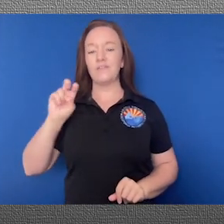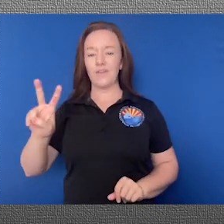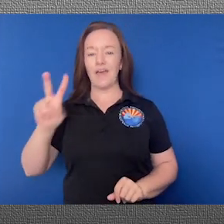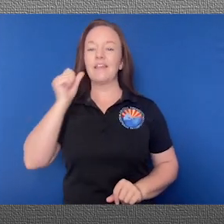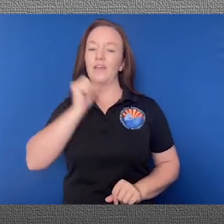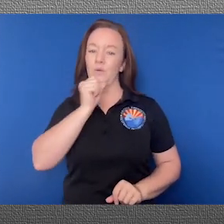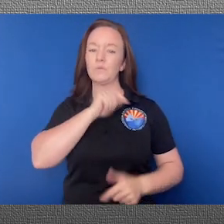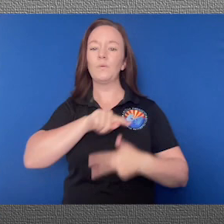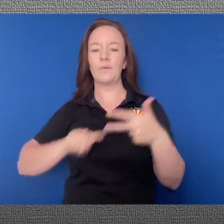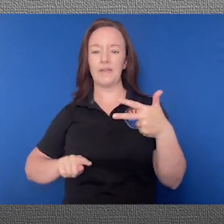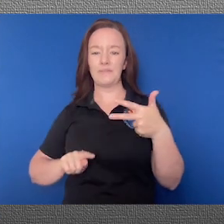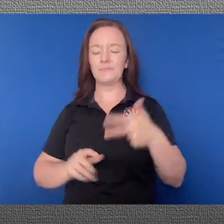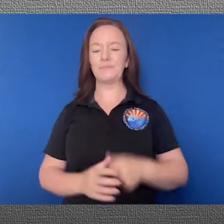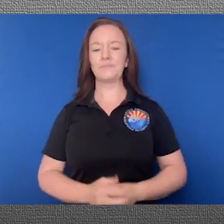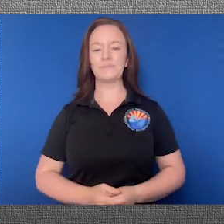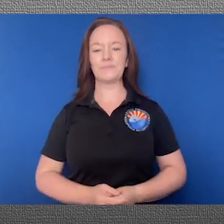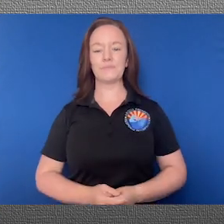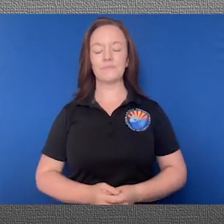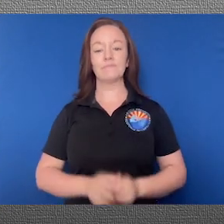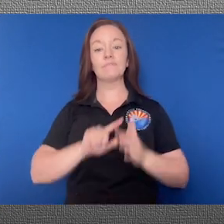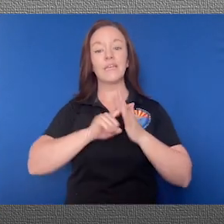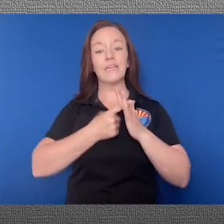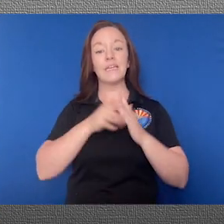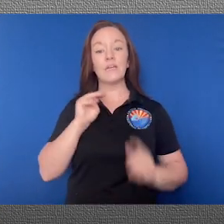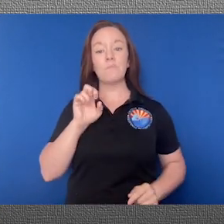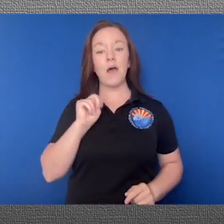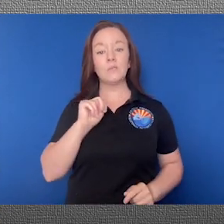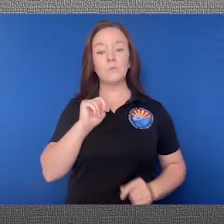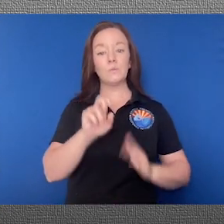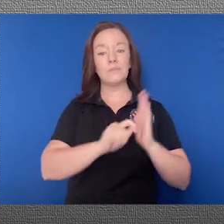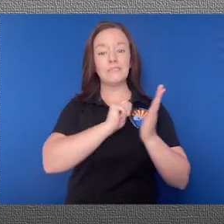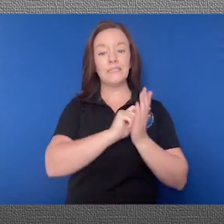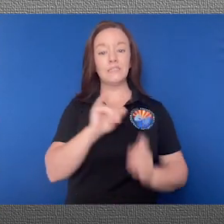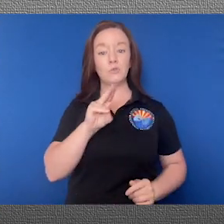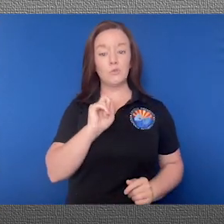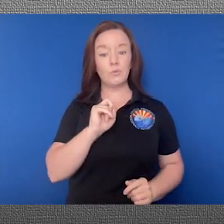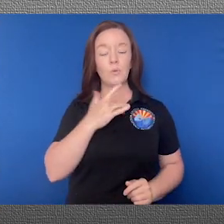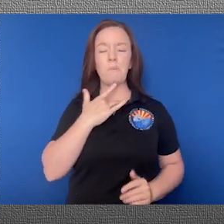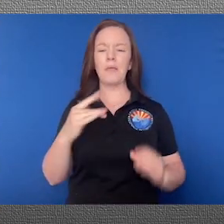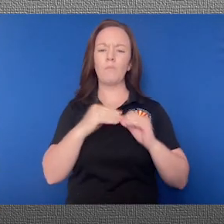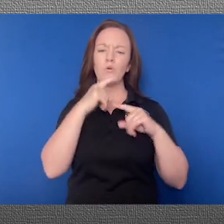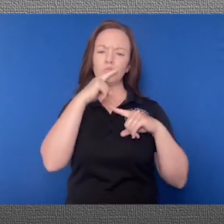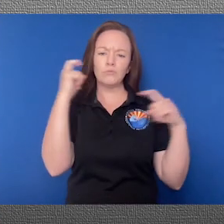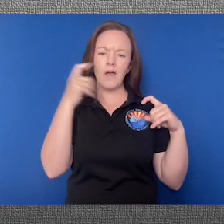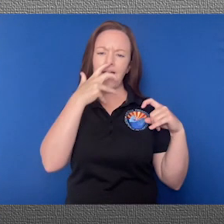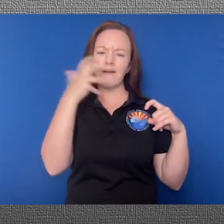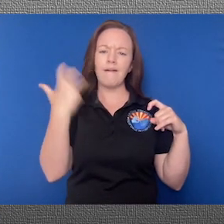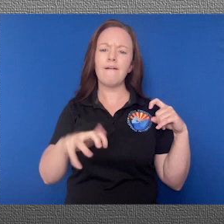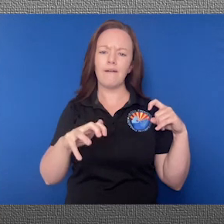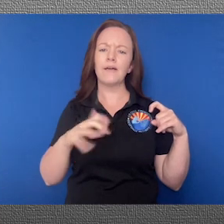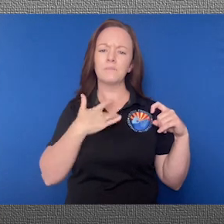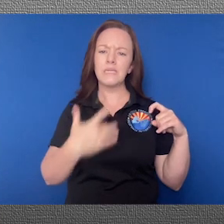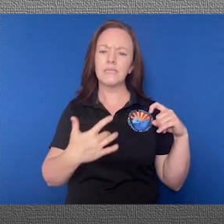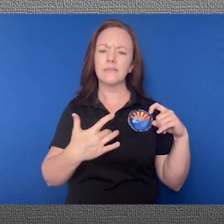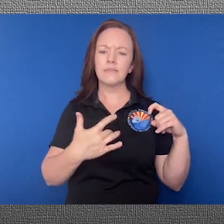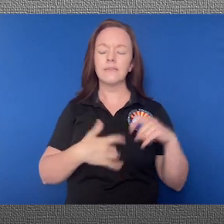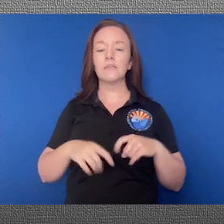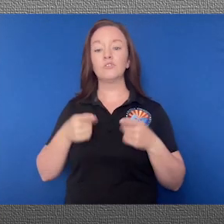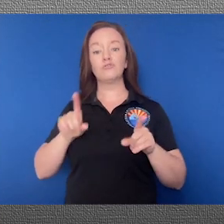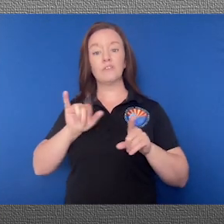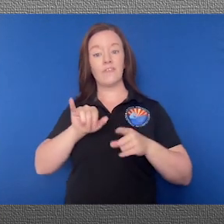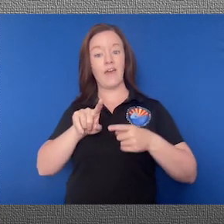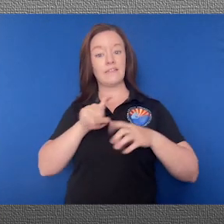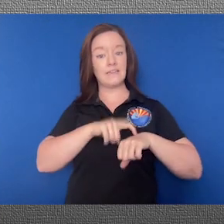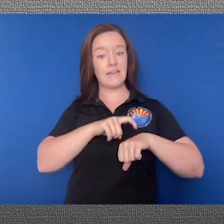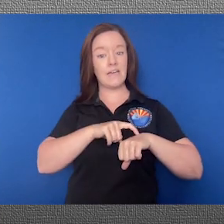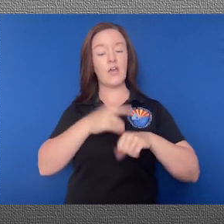Nevada, and Arizona. The early part of the monsoon season in June is typically drier and very hot. During this time, we tend to